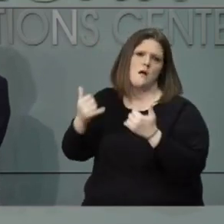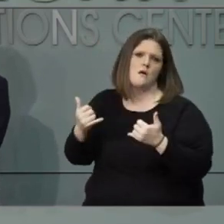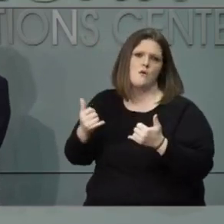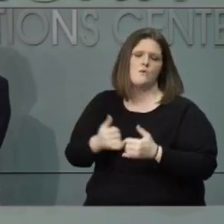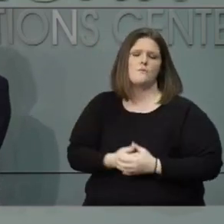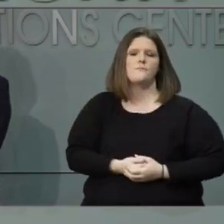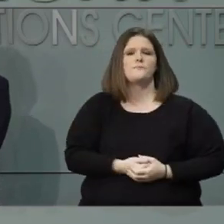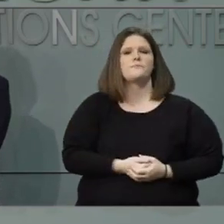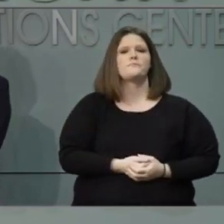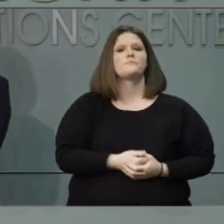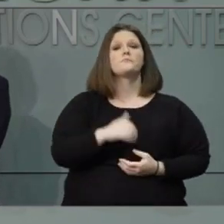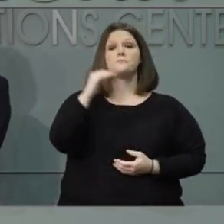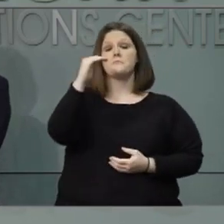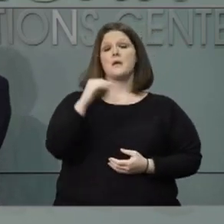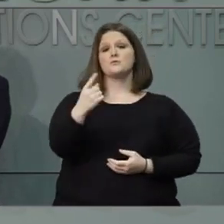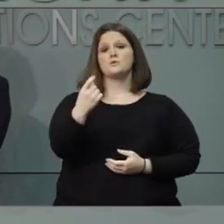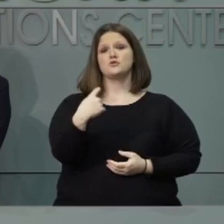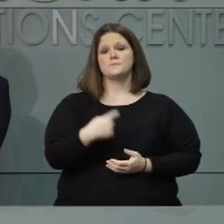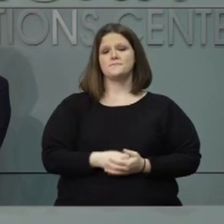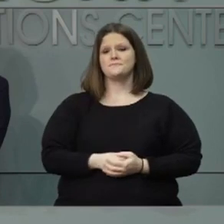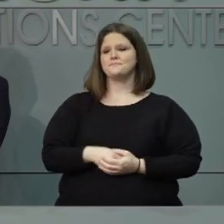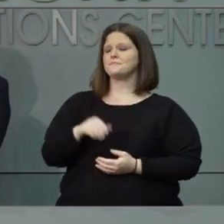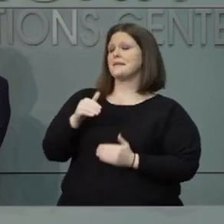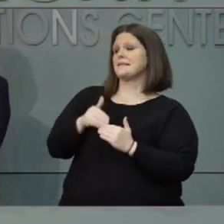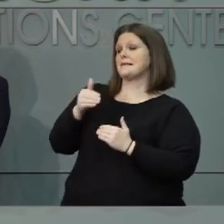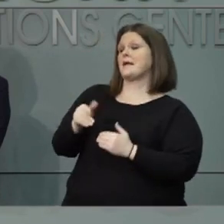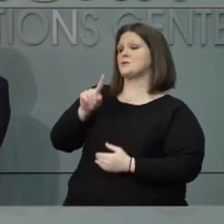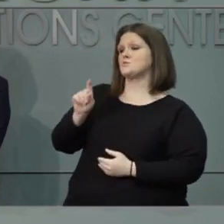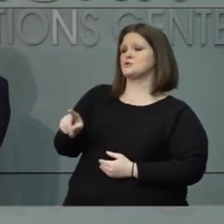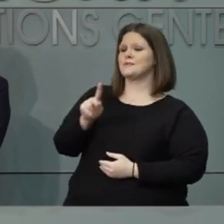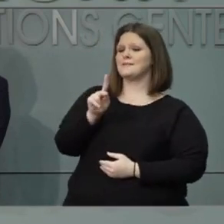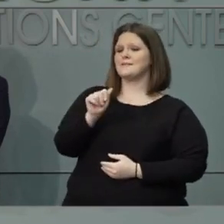Our next question is from Katie Peralta with the Charlotte Agenda.